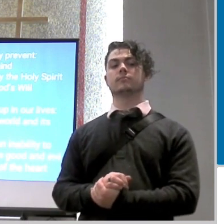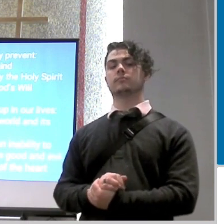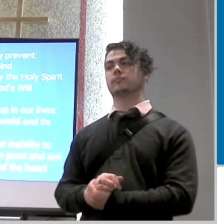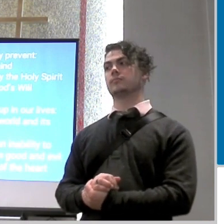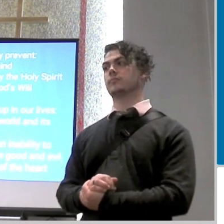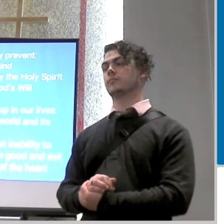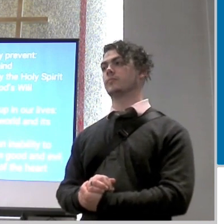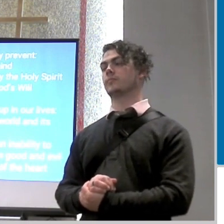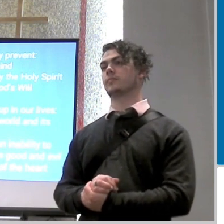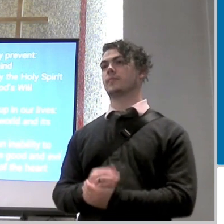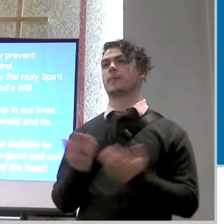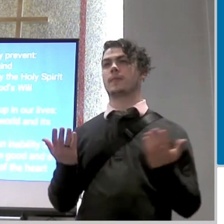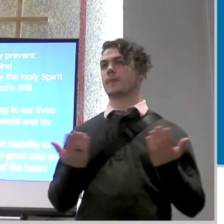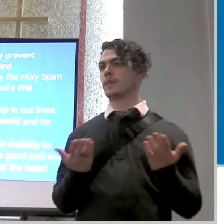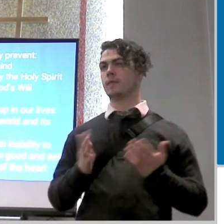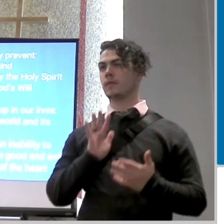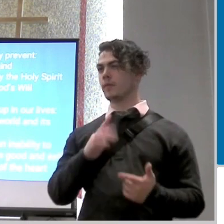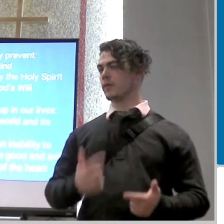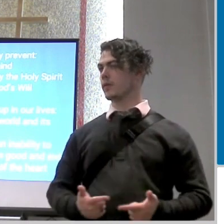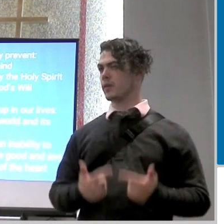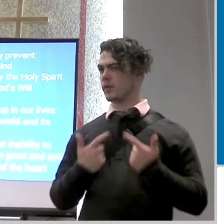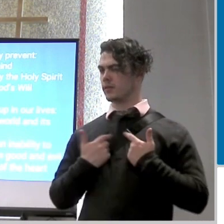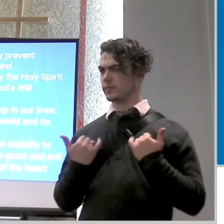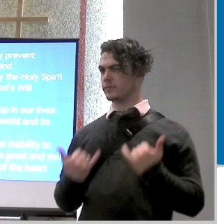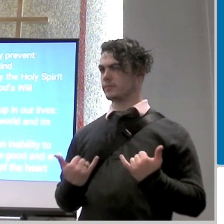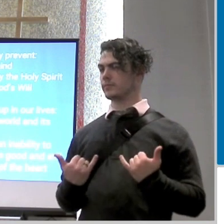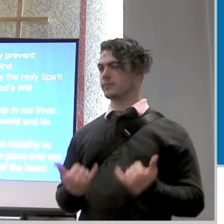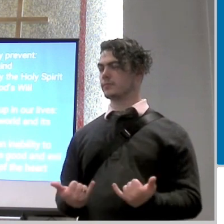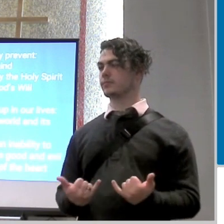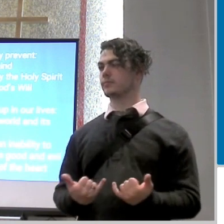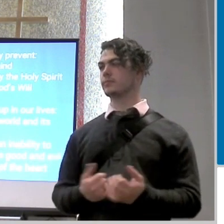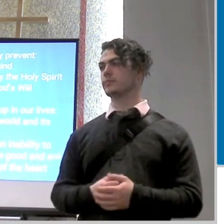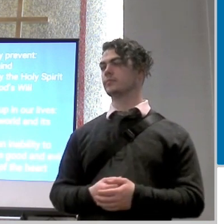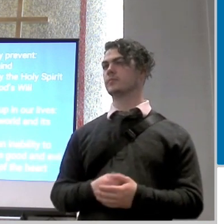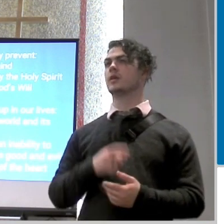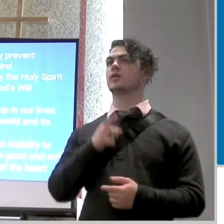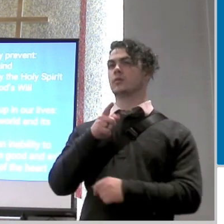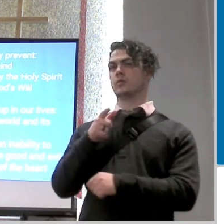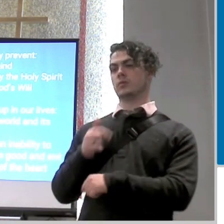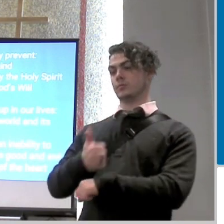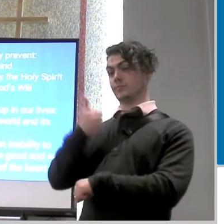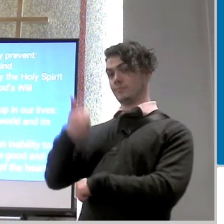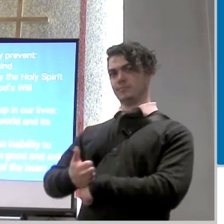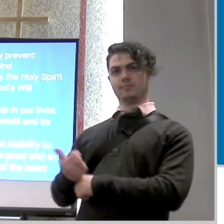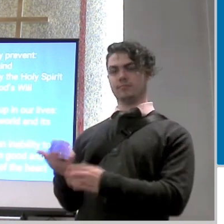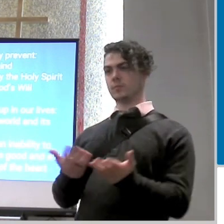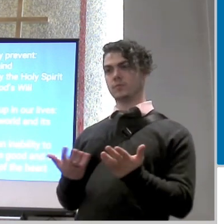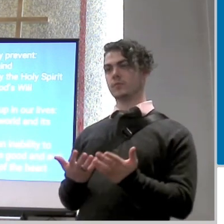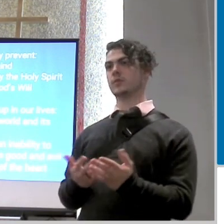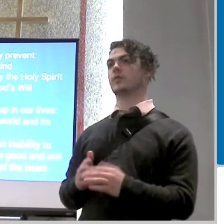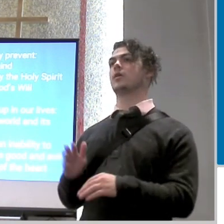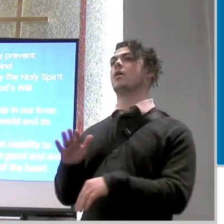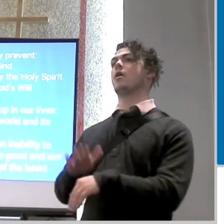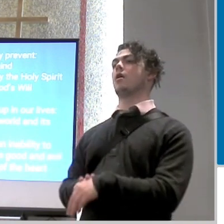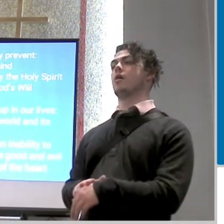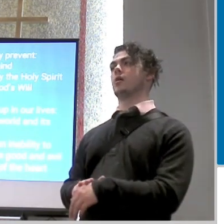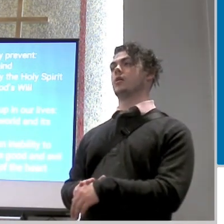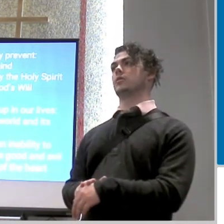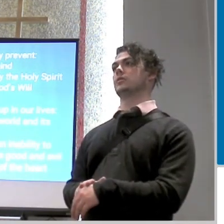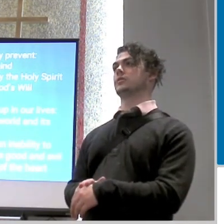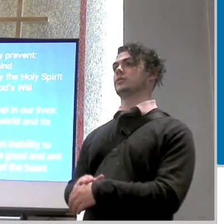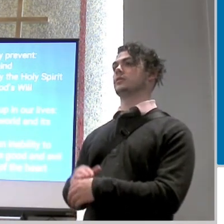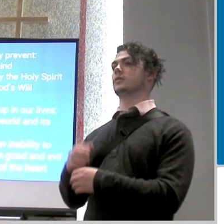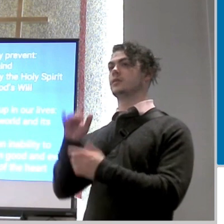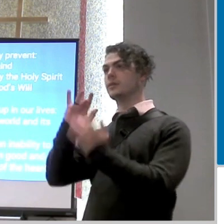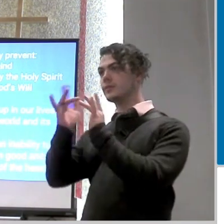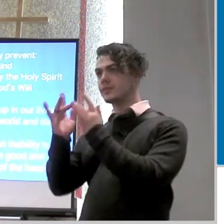base my life on am i basing my life on you know what i see in social media what i see in the media you